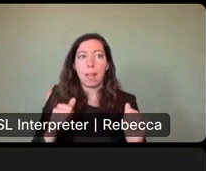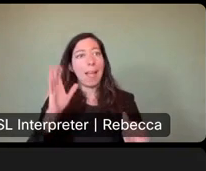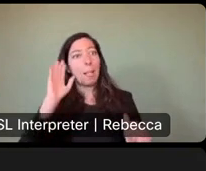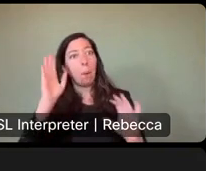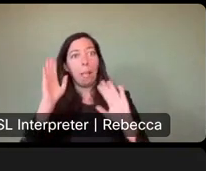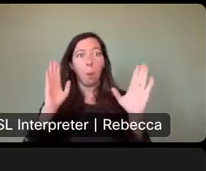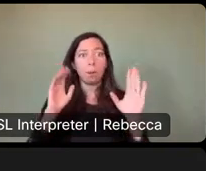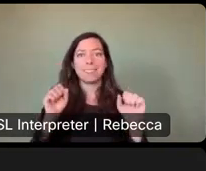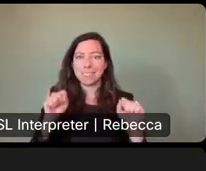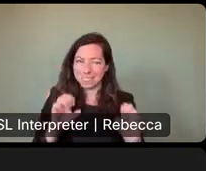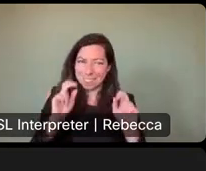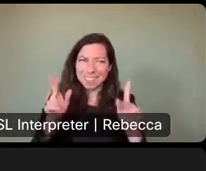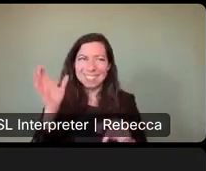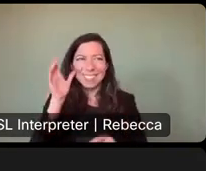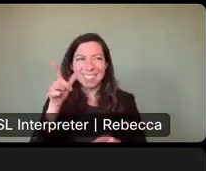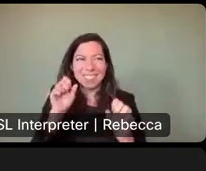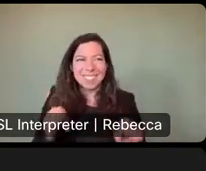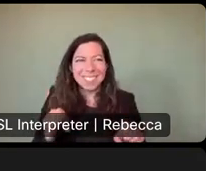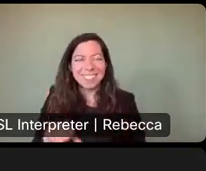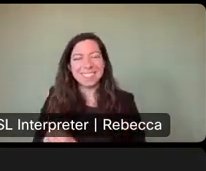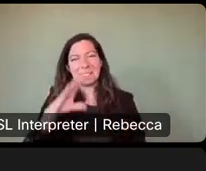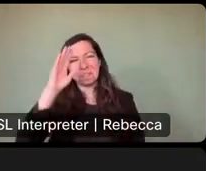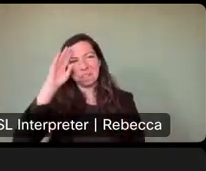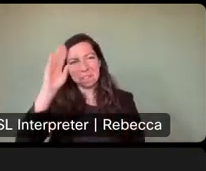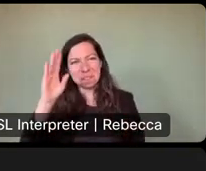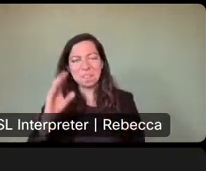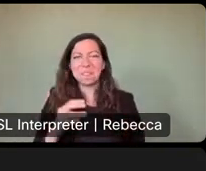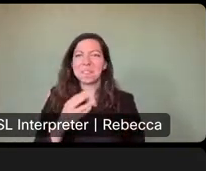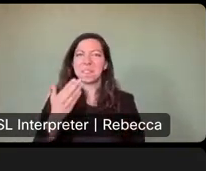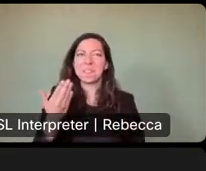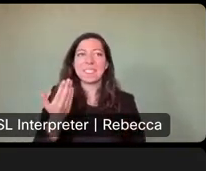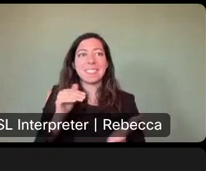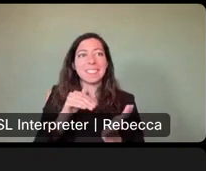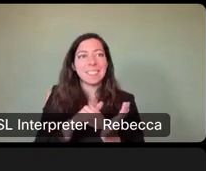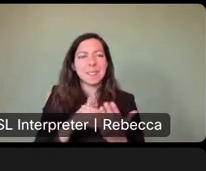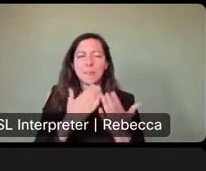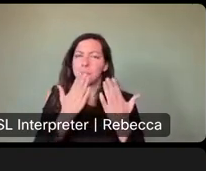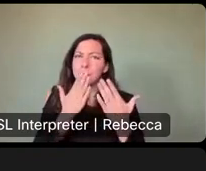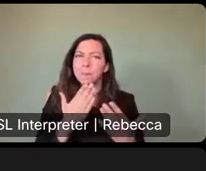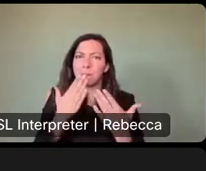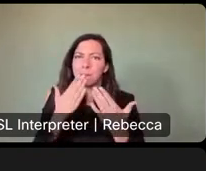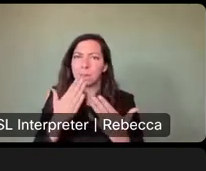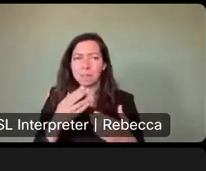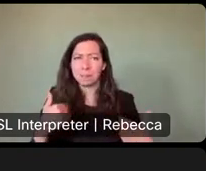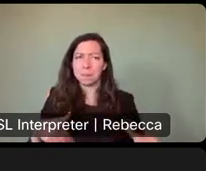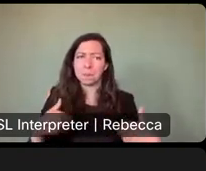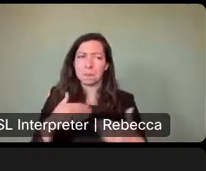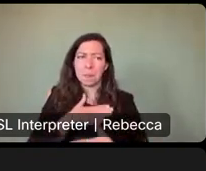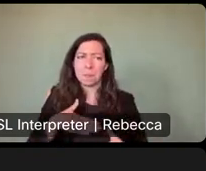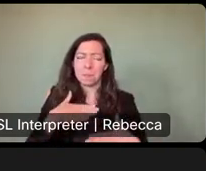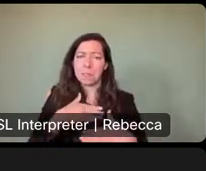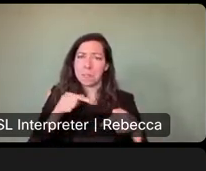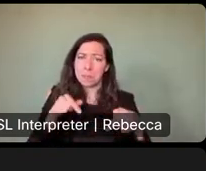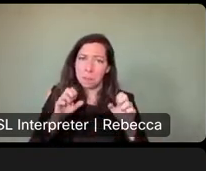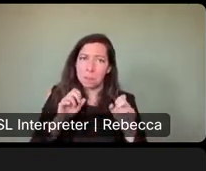you're on. We can hear you. Hi, so again, thank you very much. I really, really appreciate the opportunity